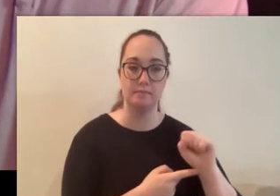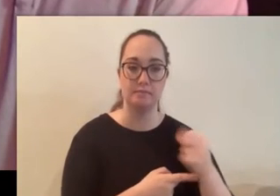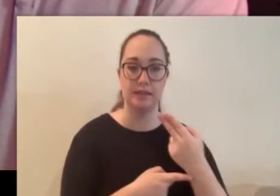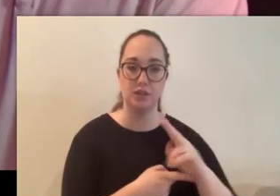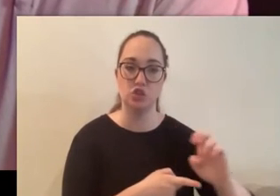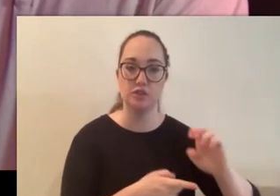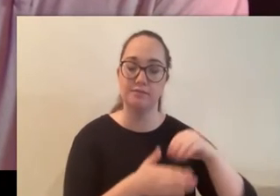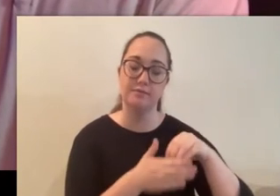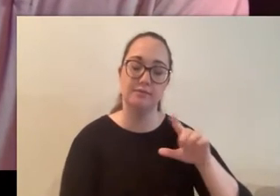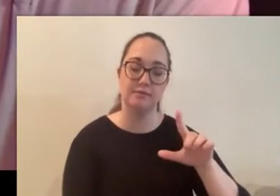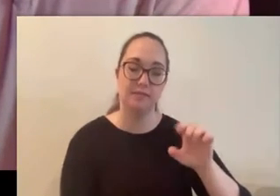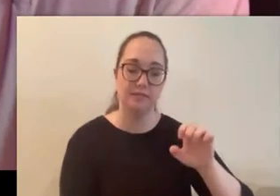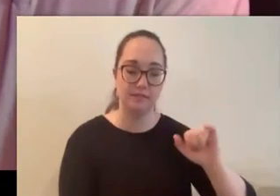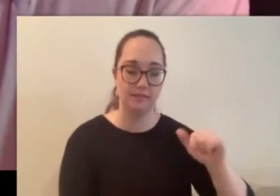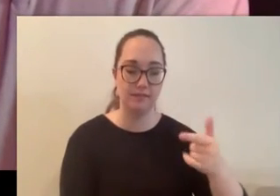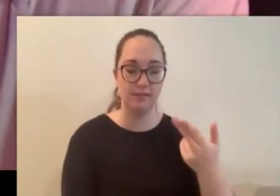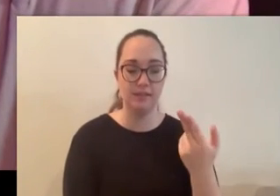woods